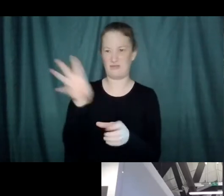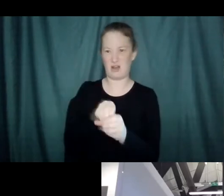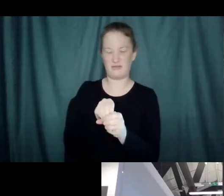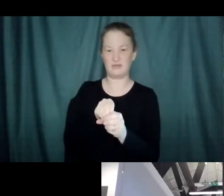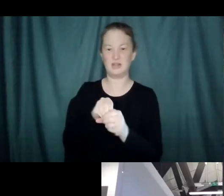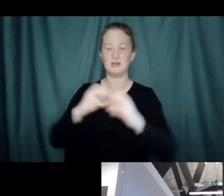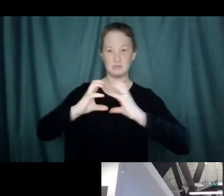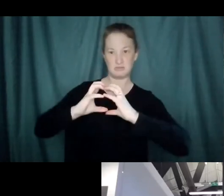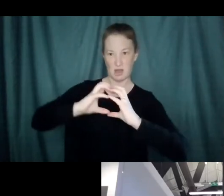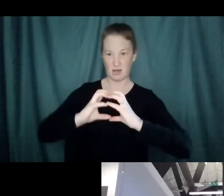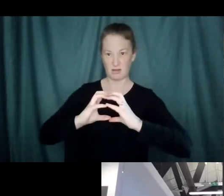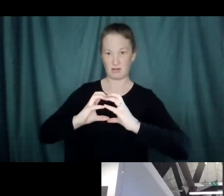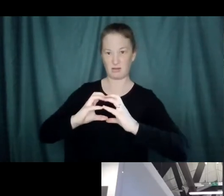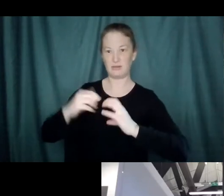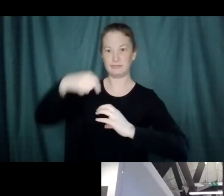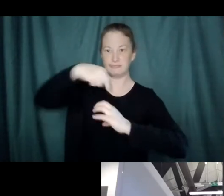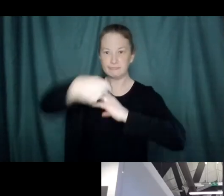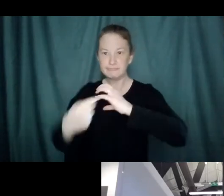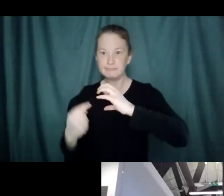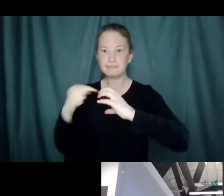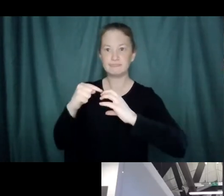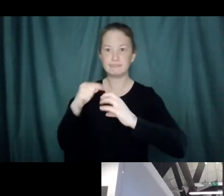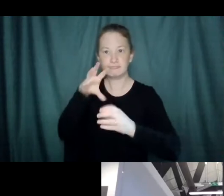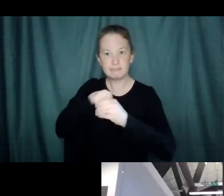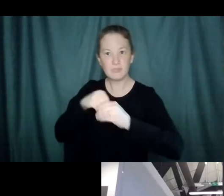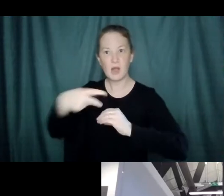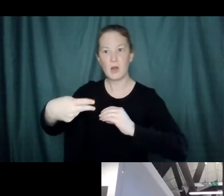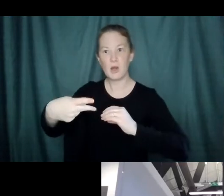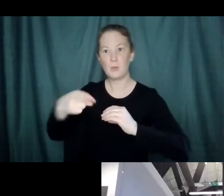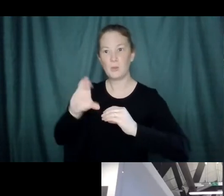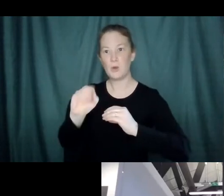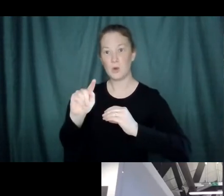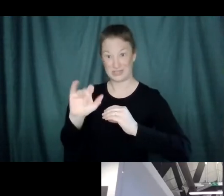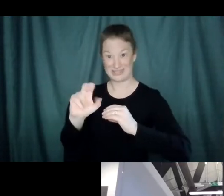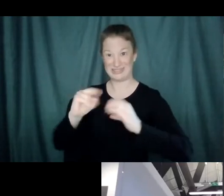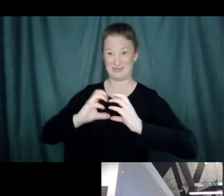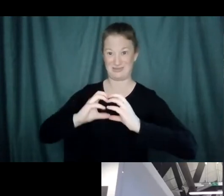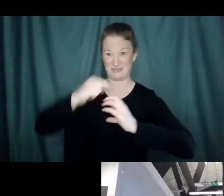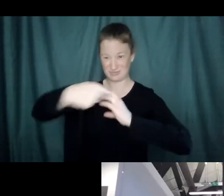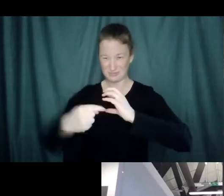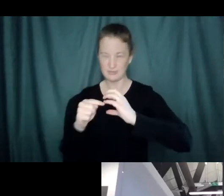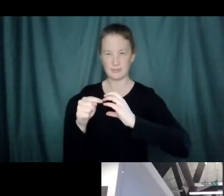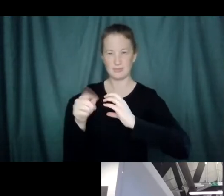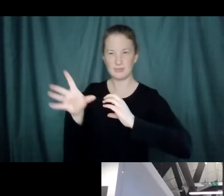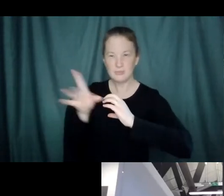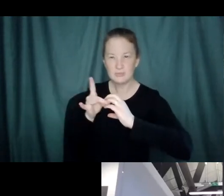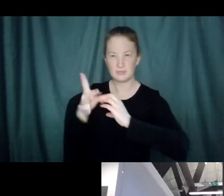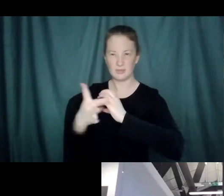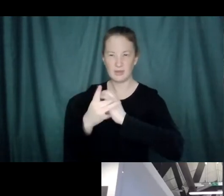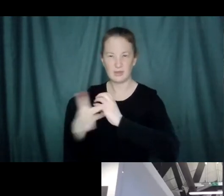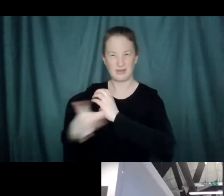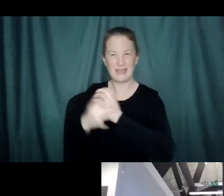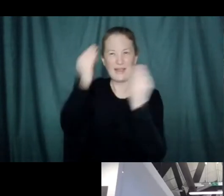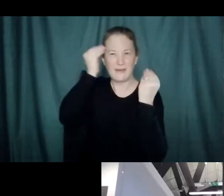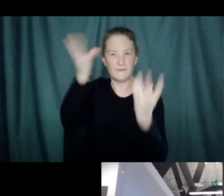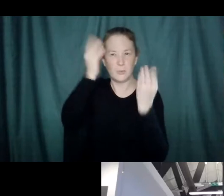there are proteins on every cell of your body that sense certain things that don't belong there.